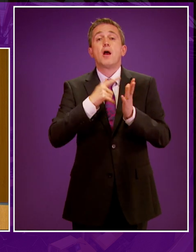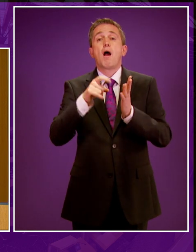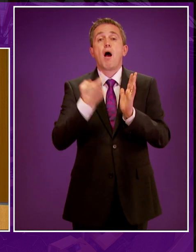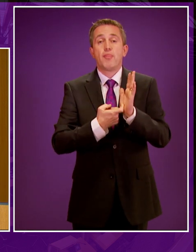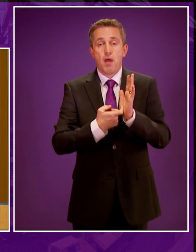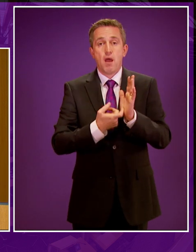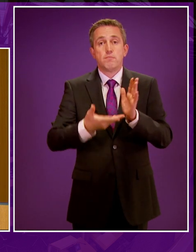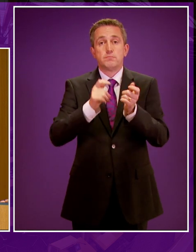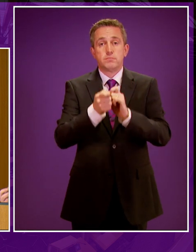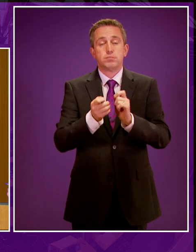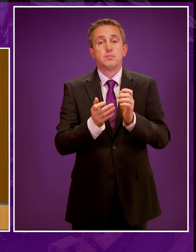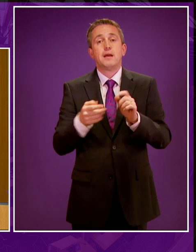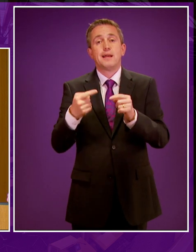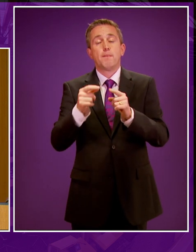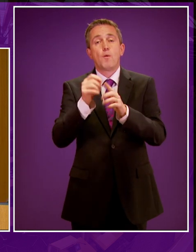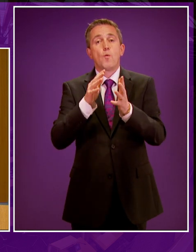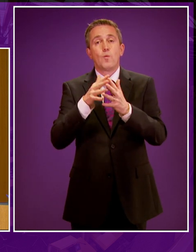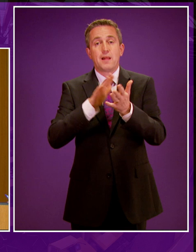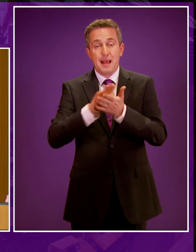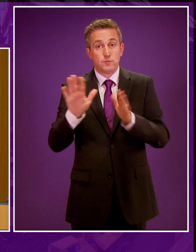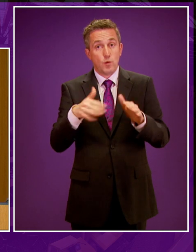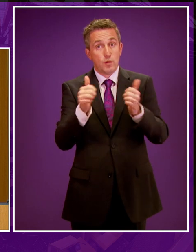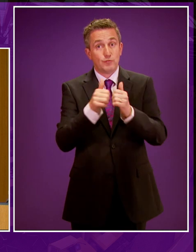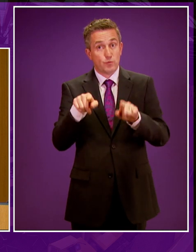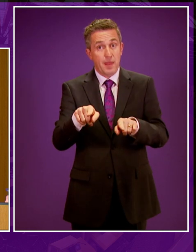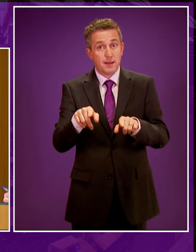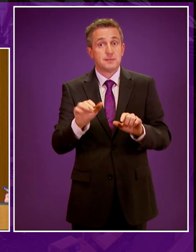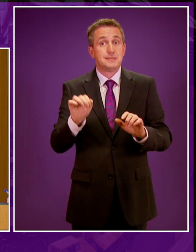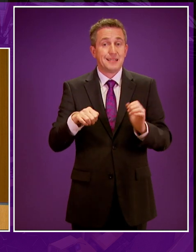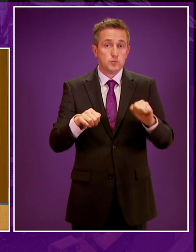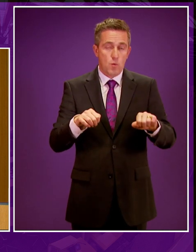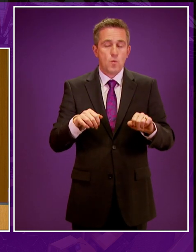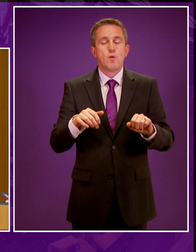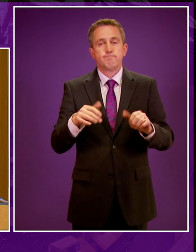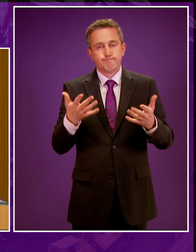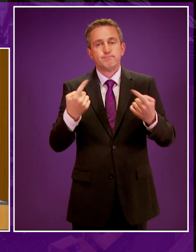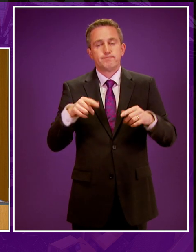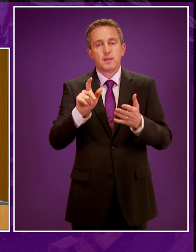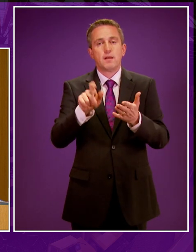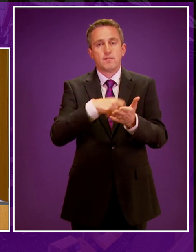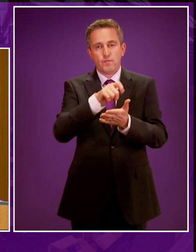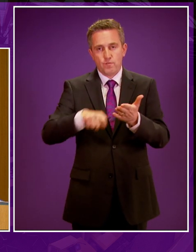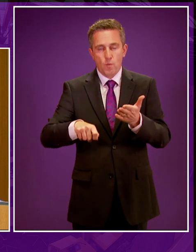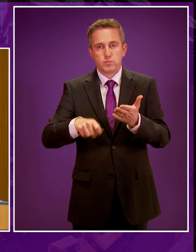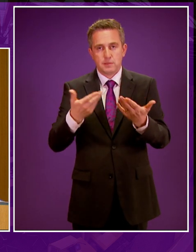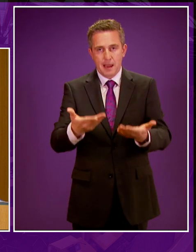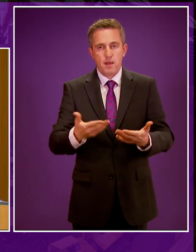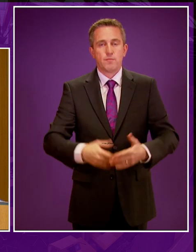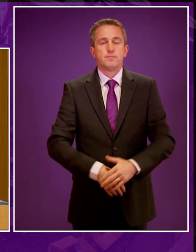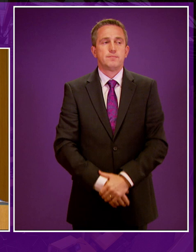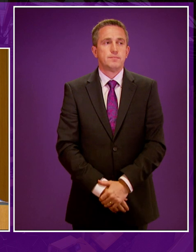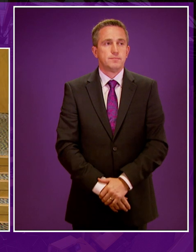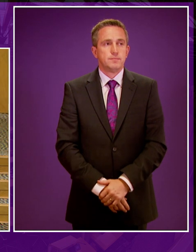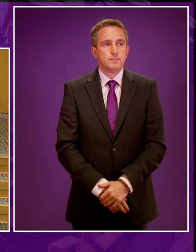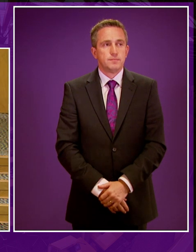seeks to amend the motion in the name of Paul Wheelhouse be agreed. Are we all agreed? Yes. If we not agreed, we will move to a division. Members may cast the votes